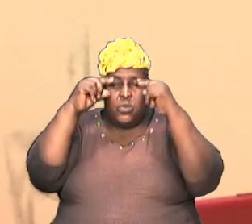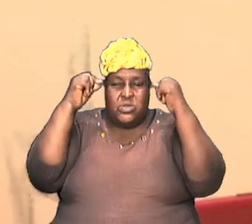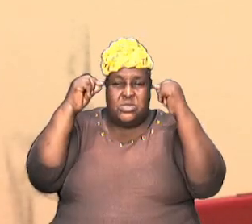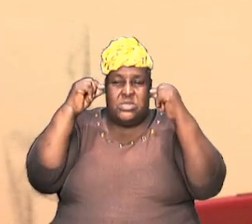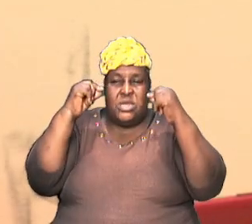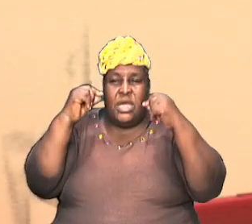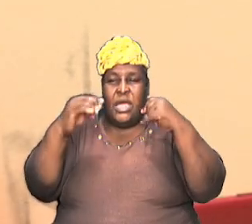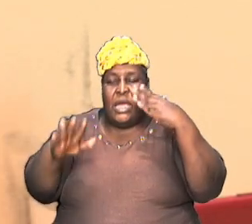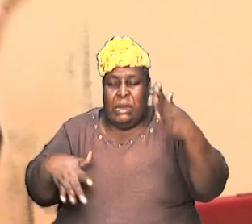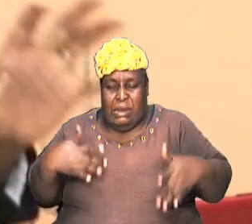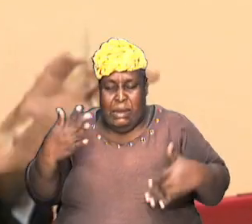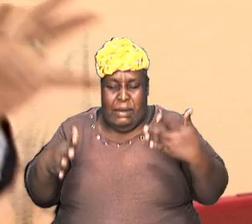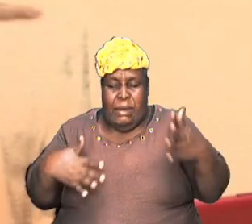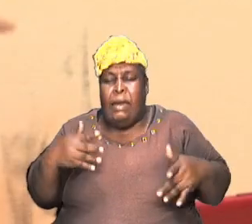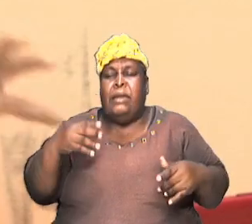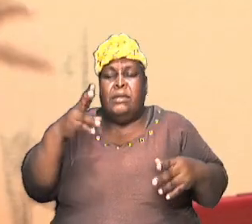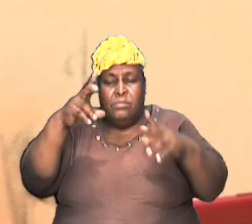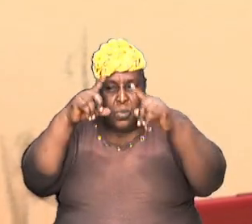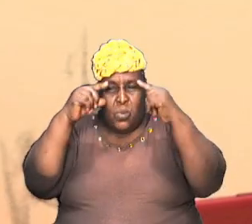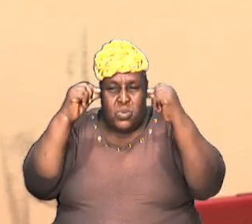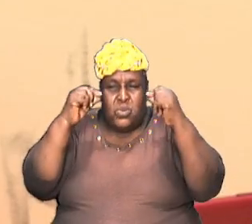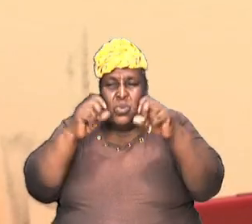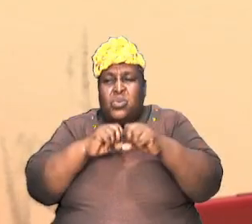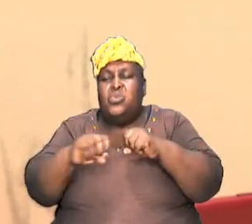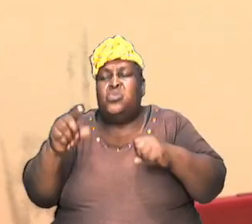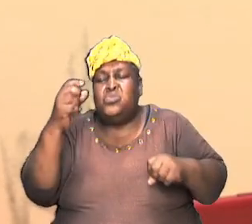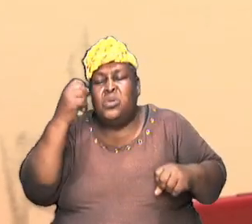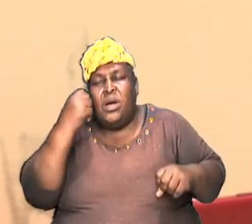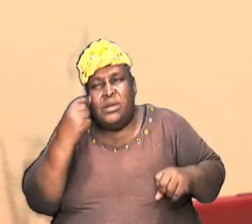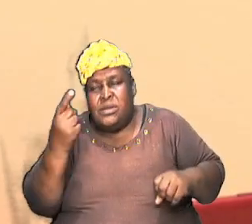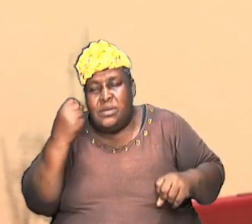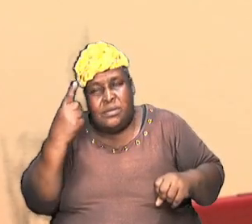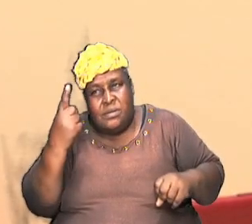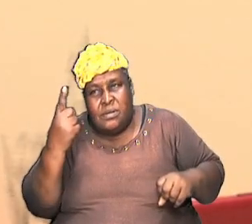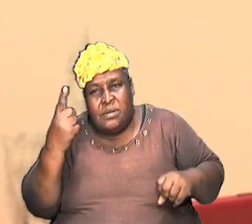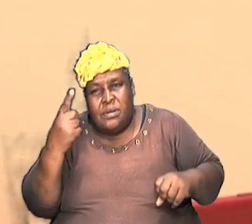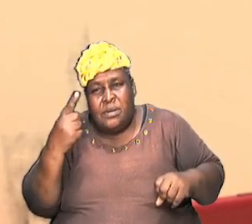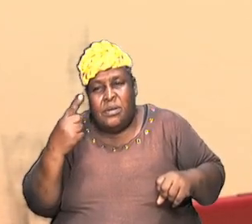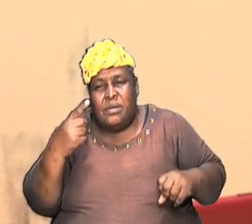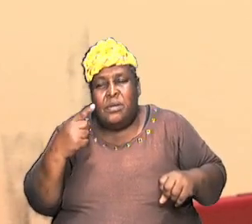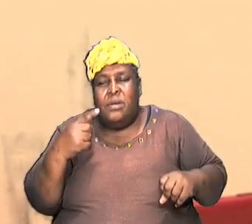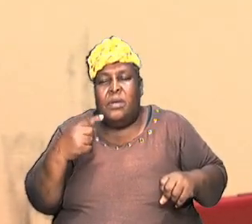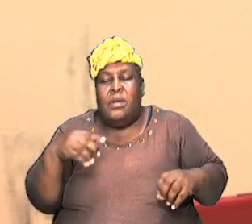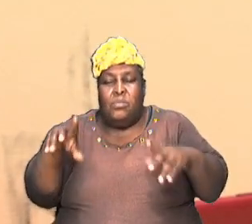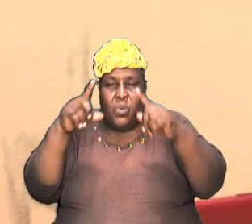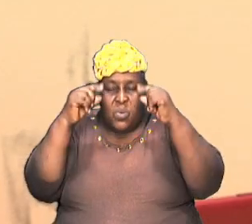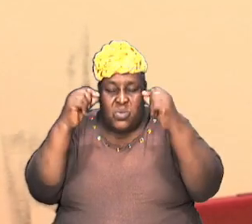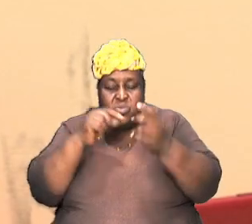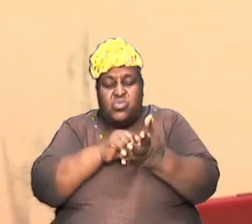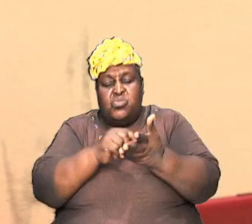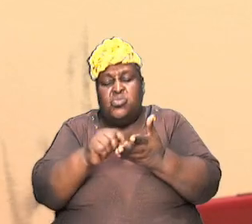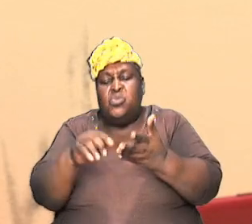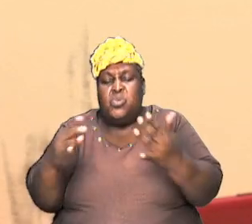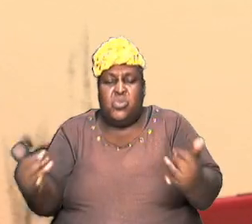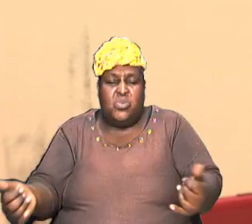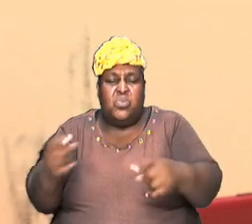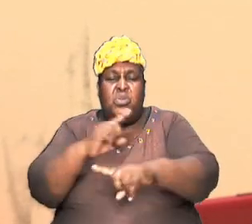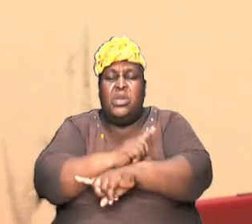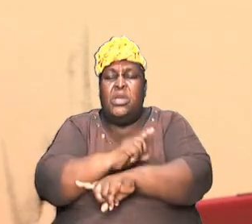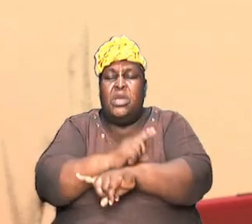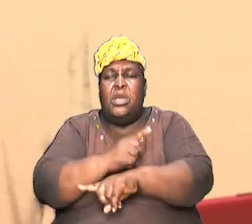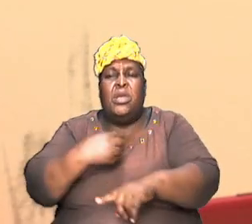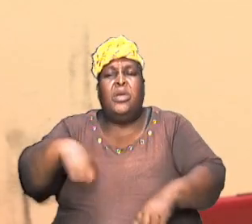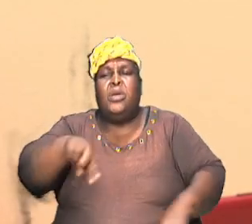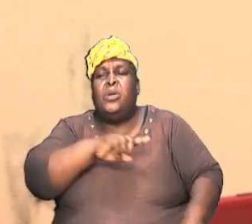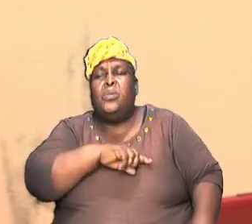so that he could understand what happened, what transpired. And he wrote it so that today we will know. So don't